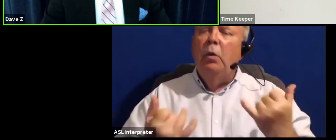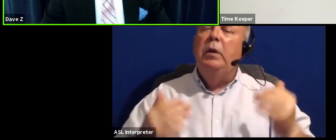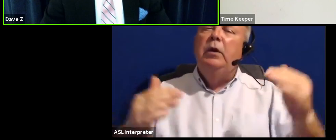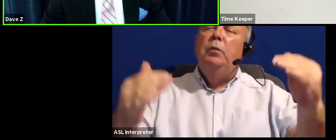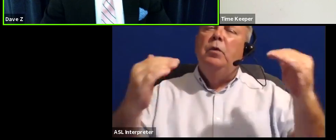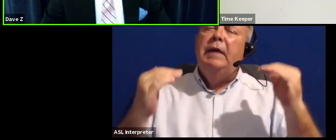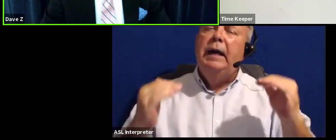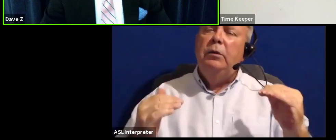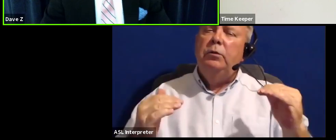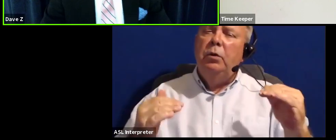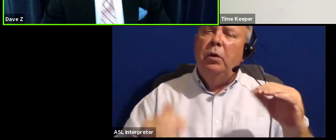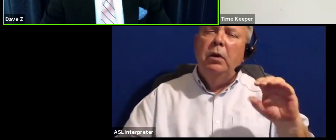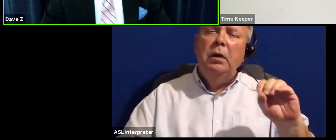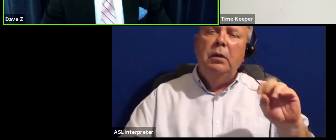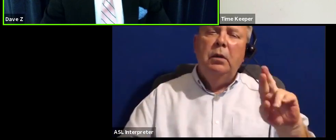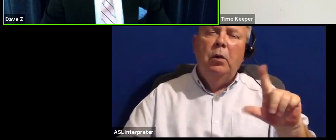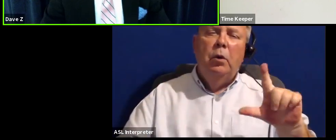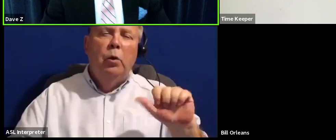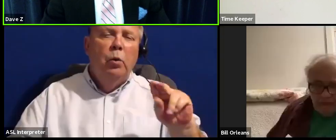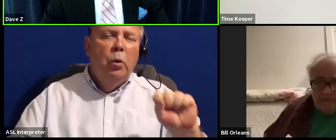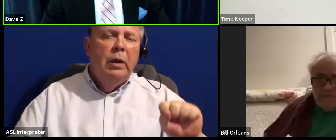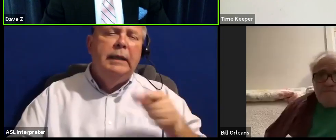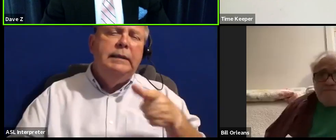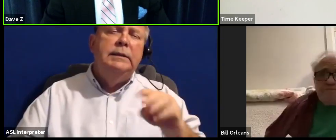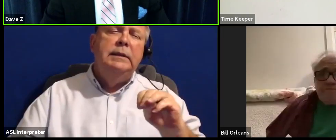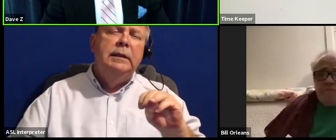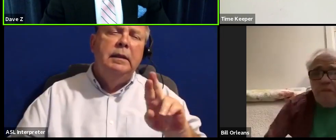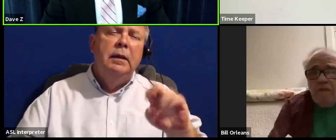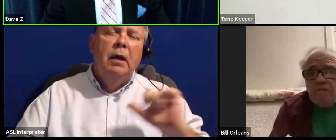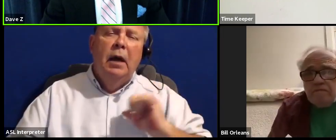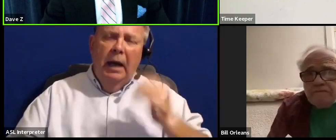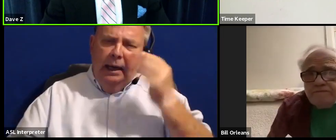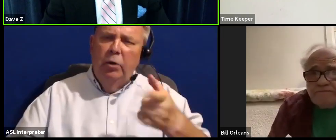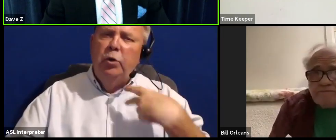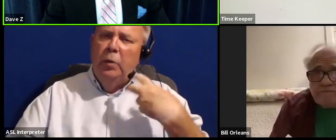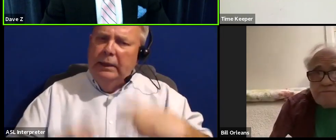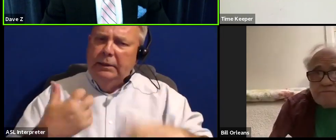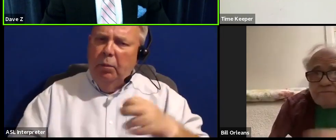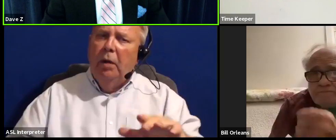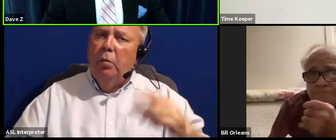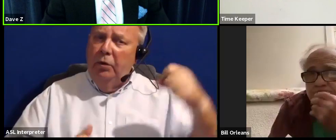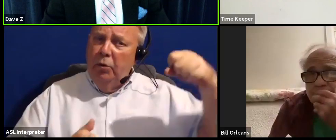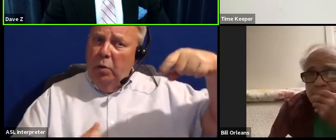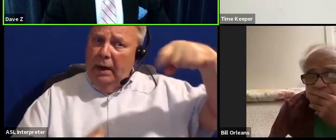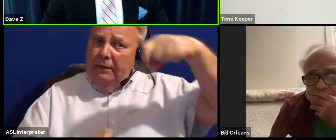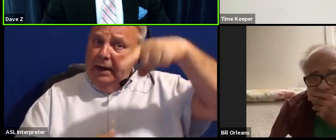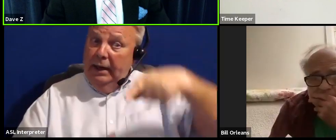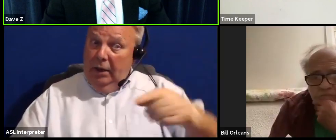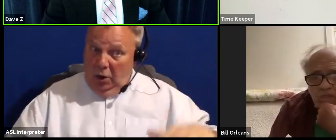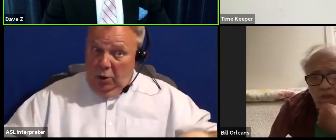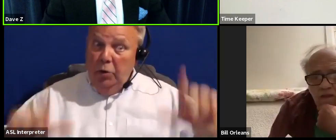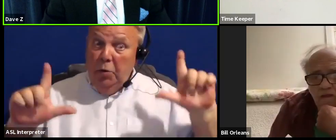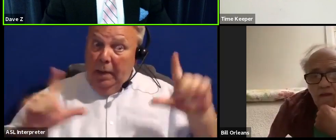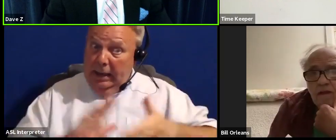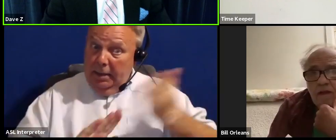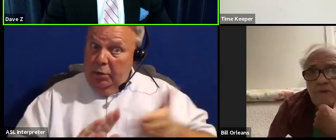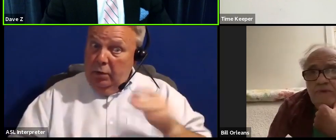to Mr. Orleans. Mr. Orleans, I know you had some problems with your Wi-Fi before. Are you back up and running?